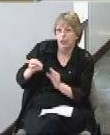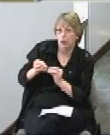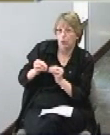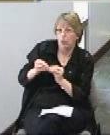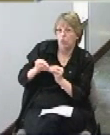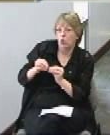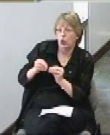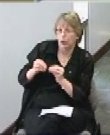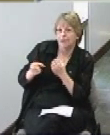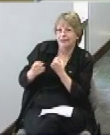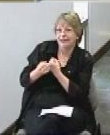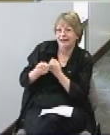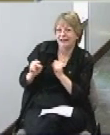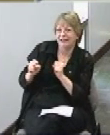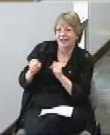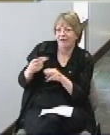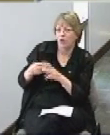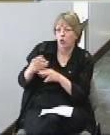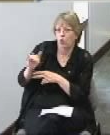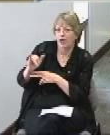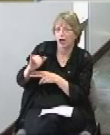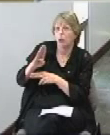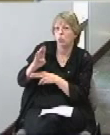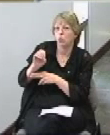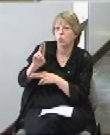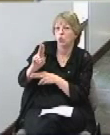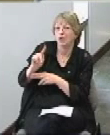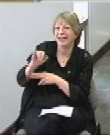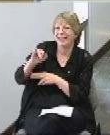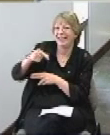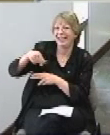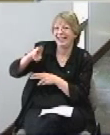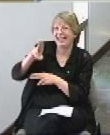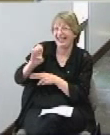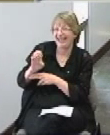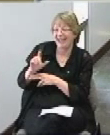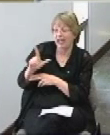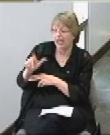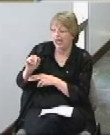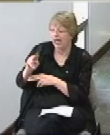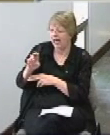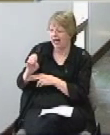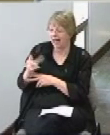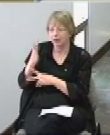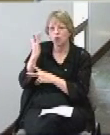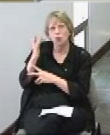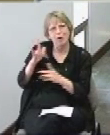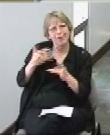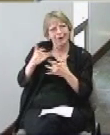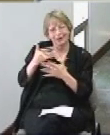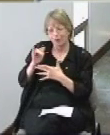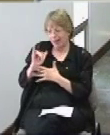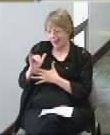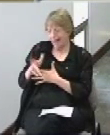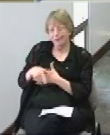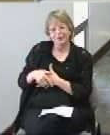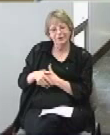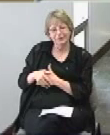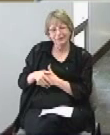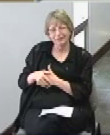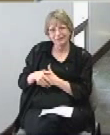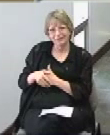we call that the boutique lanes what I'm excited about there is is that's a